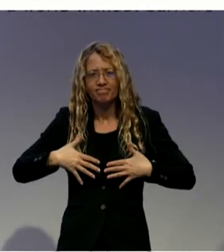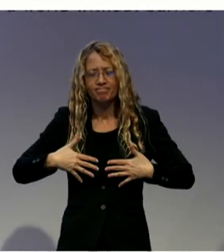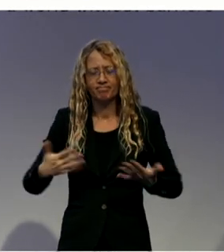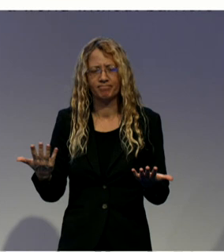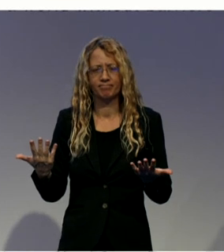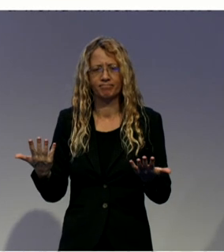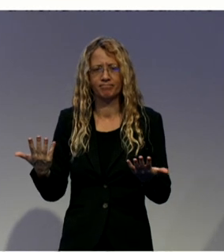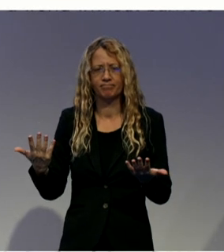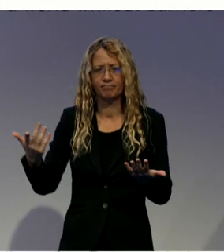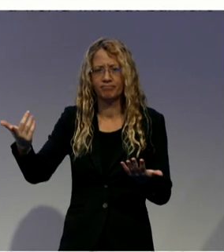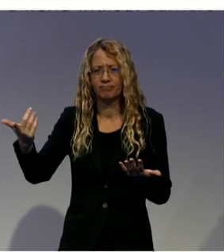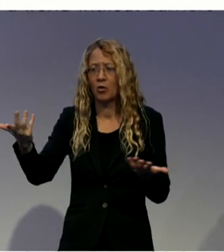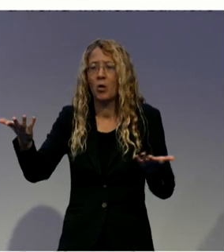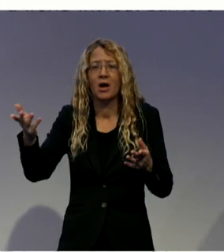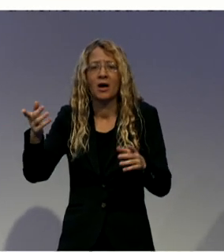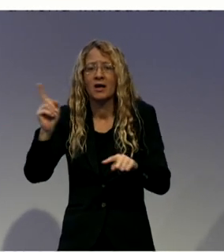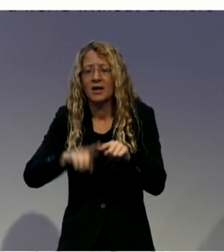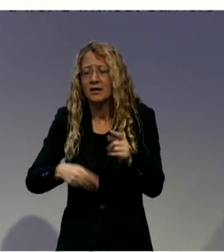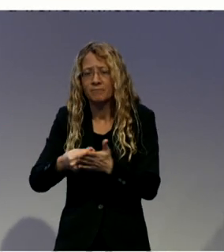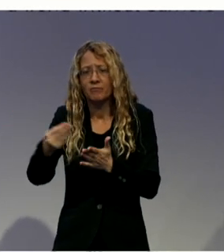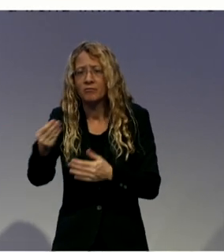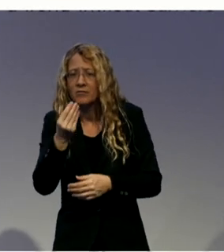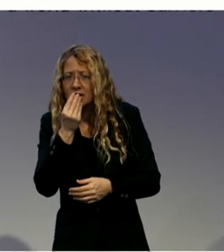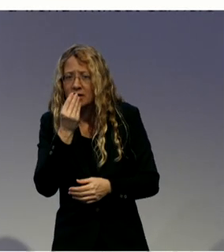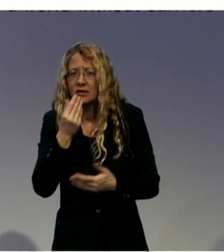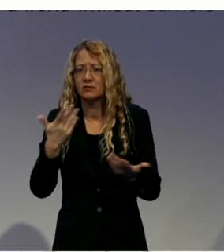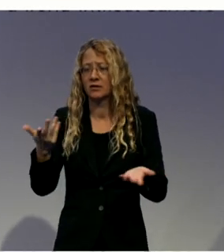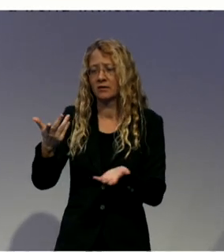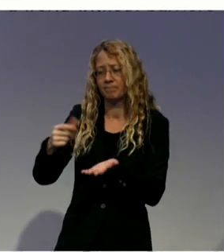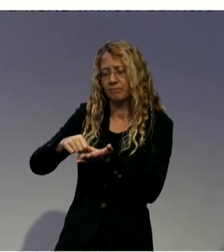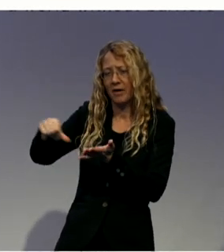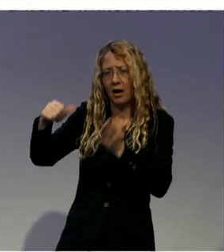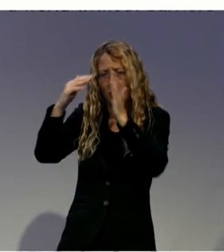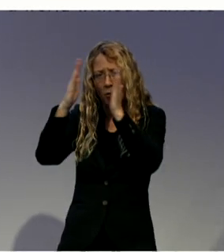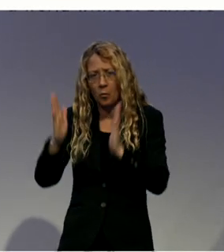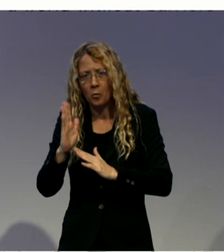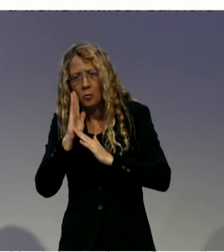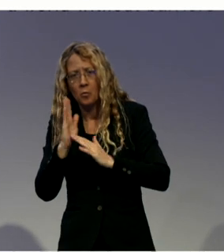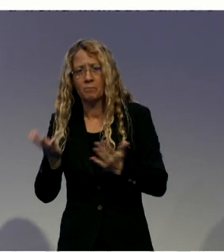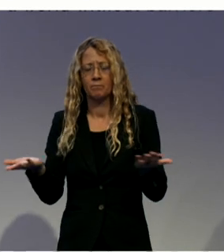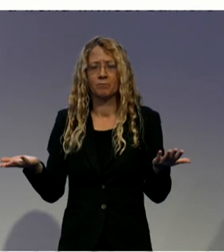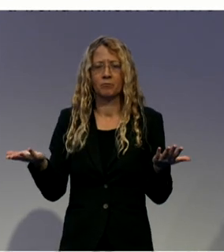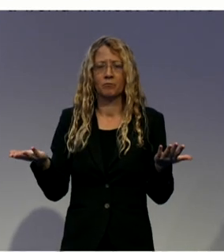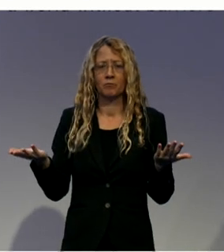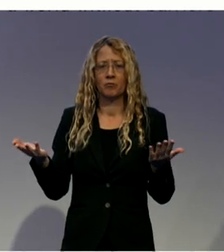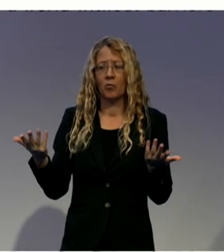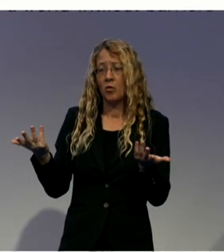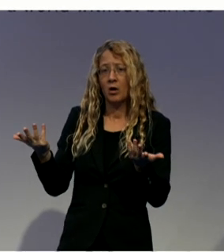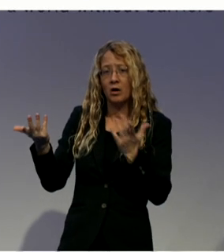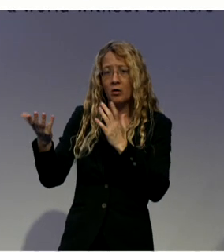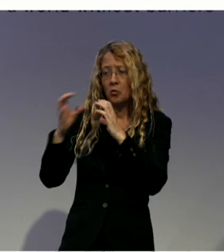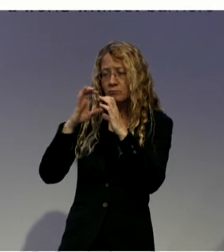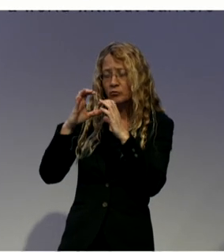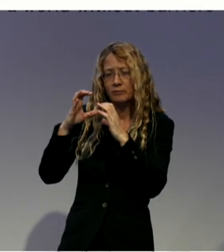person. When we have communication difficulties. But also when there are gaps